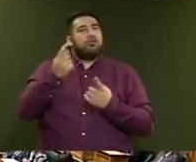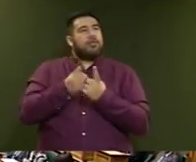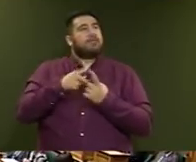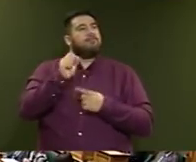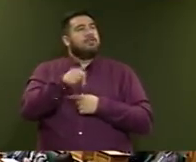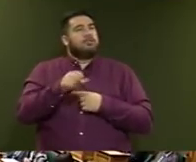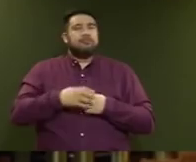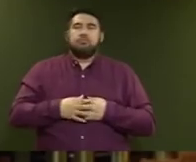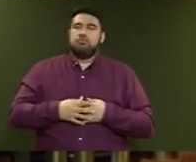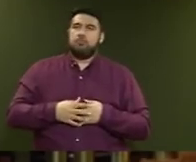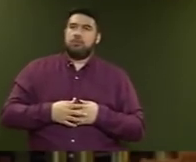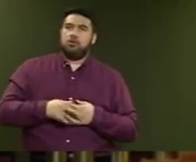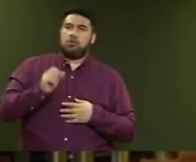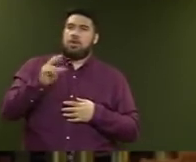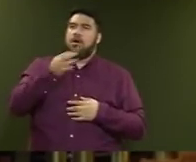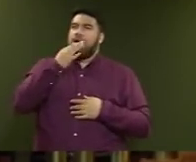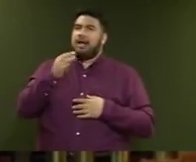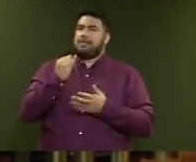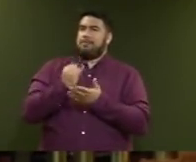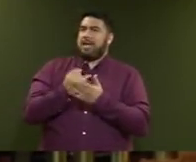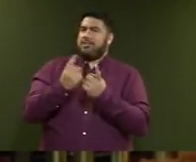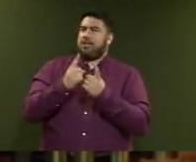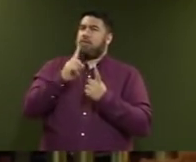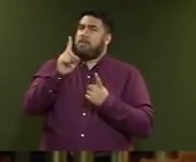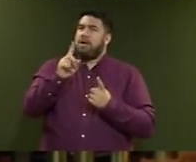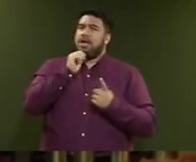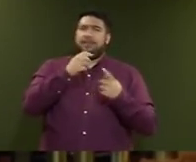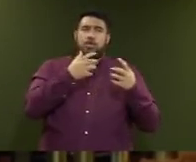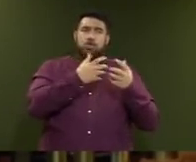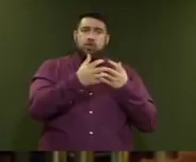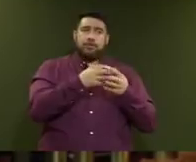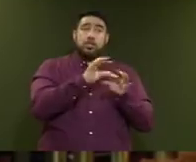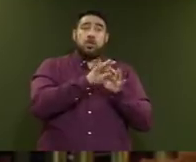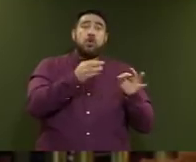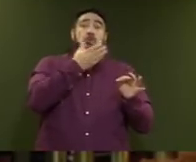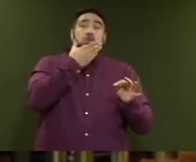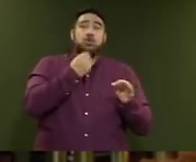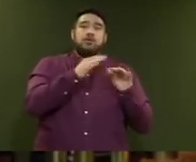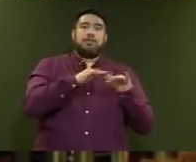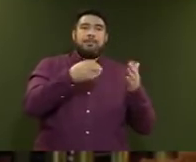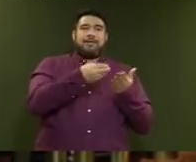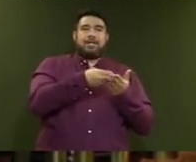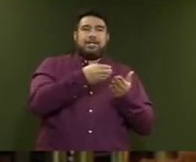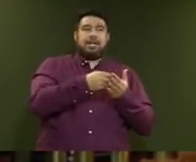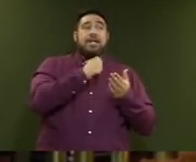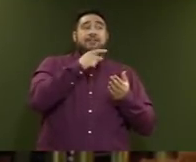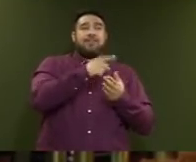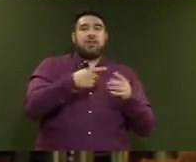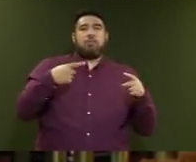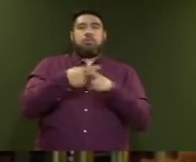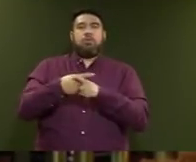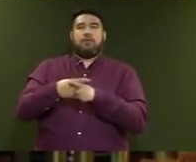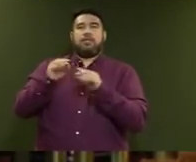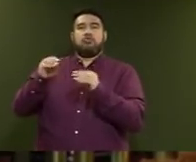Would it be a bad thing if a university failed to use its public funding in alignment with Section 161 of the